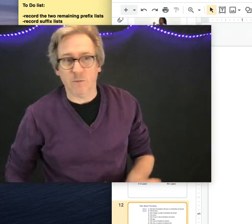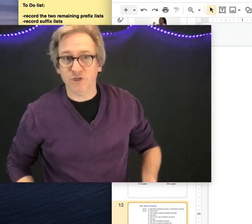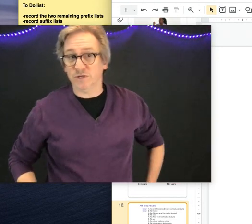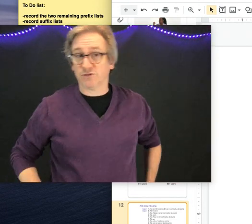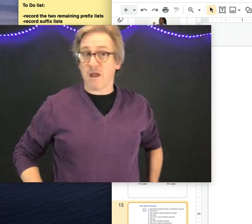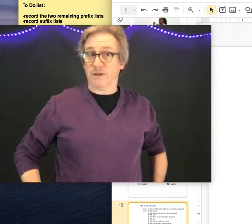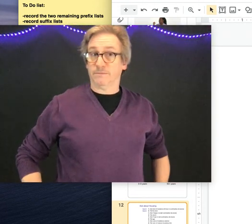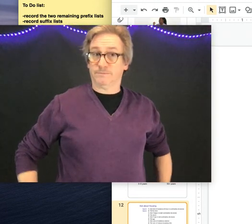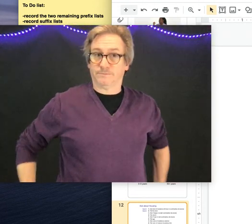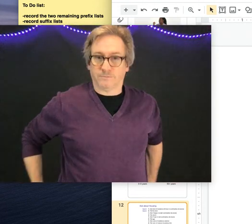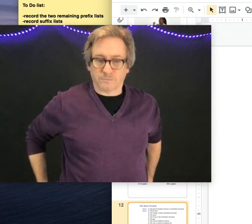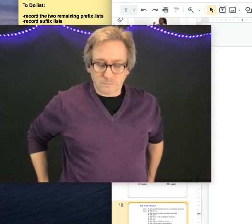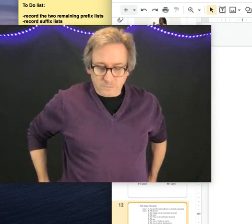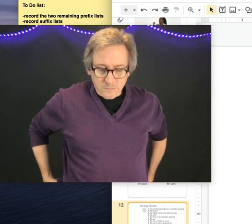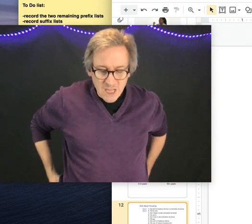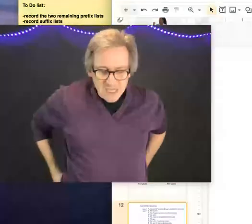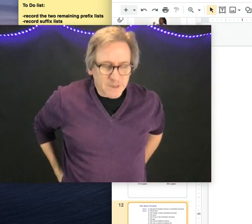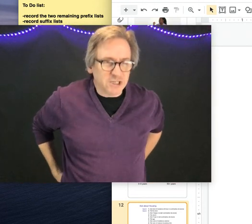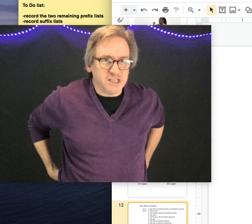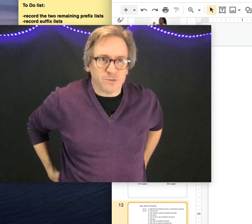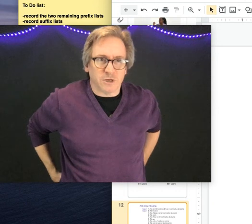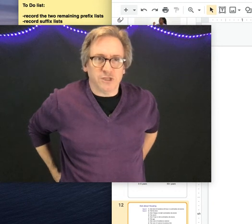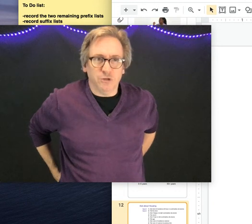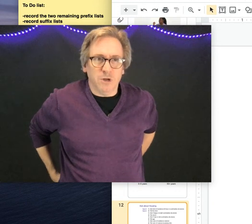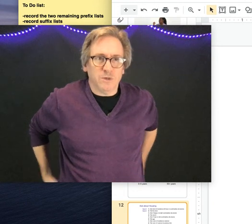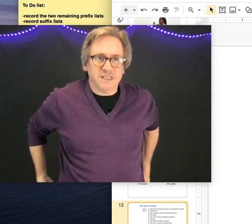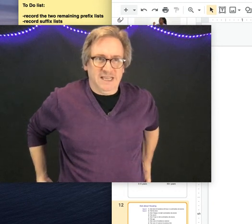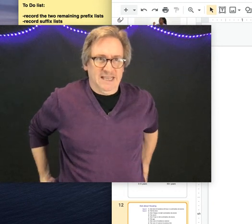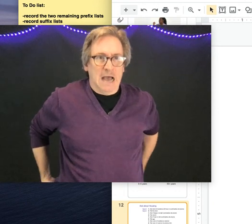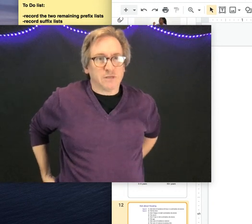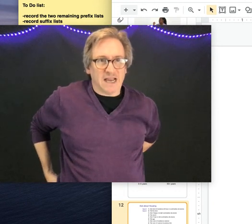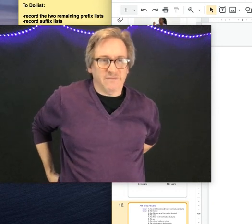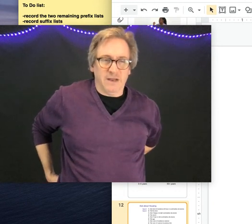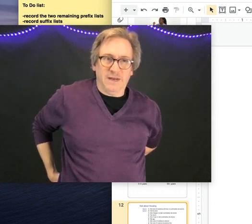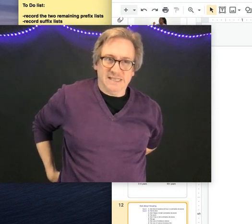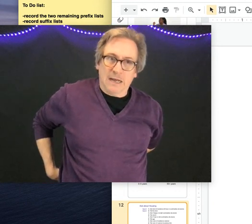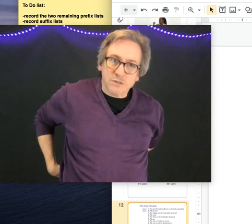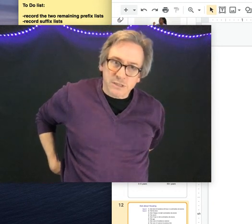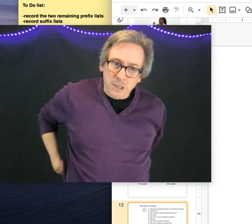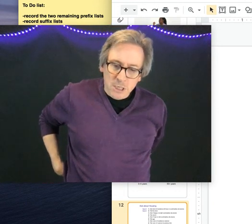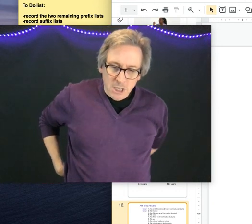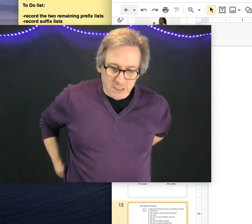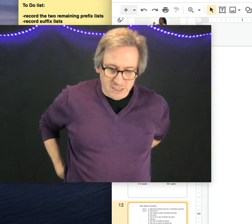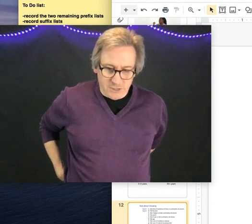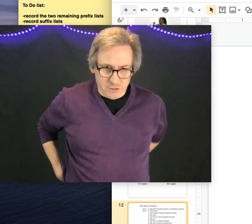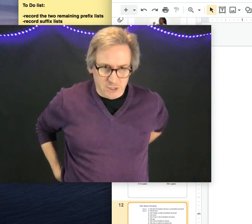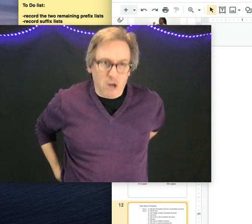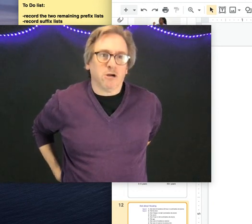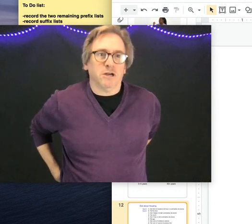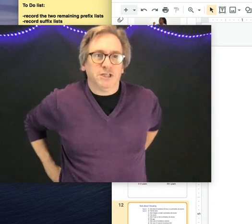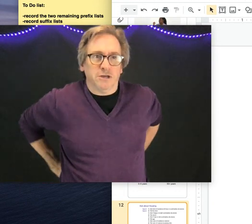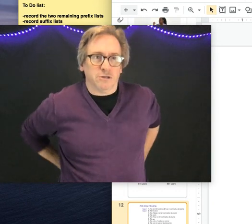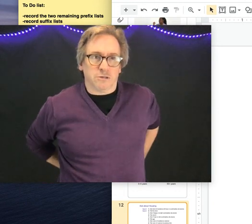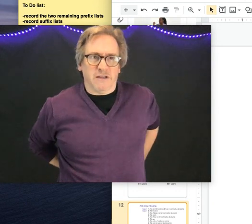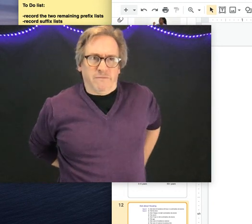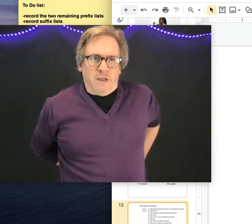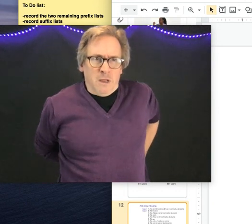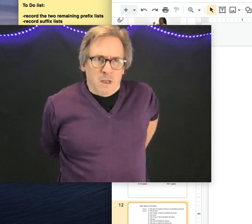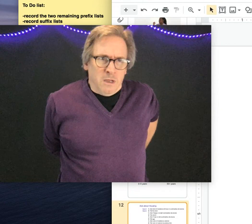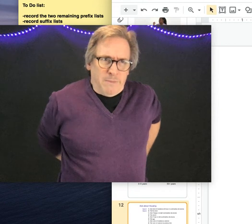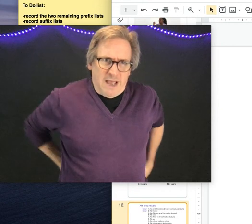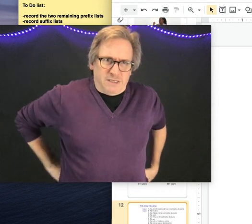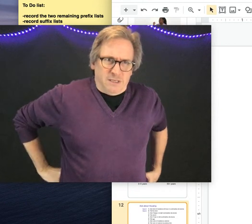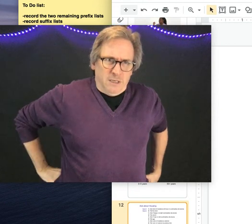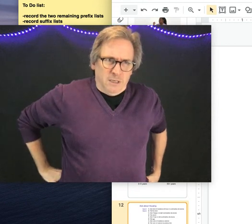And how would you describe it? Especially since we're on Zoom. No one's seeing the outside of anybody's house, unless they're stalkerish and drive